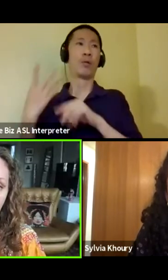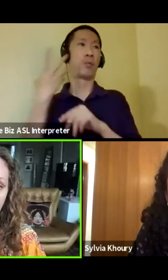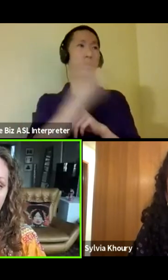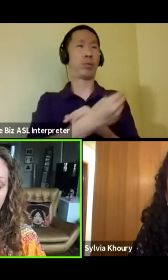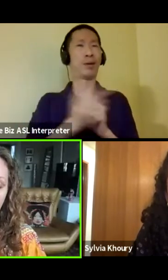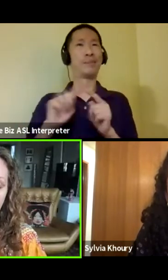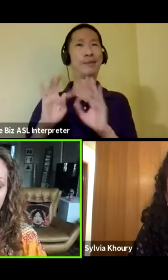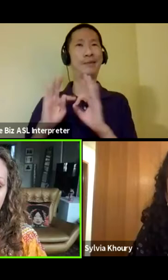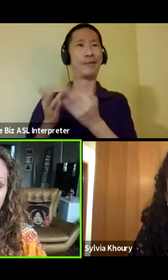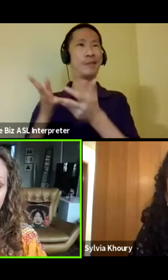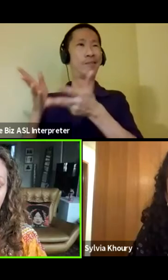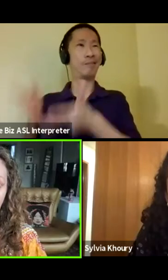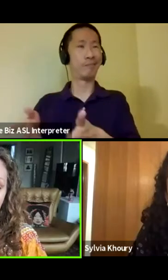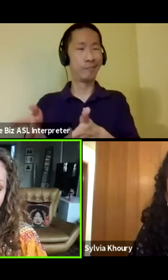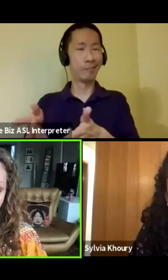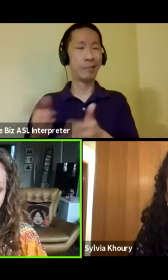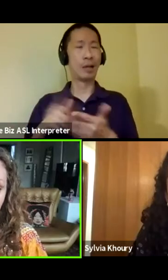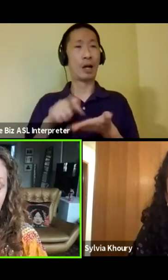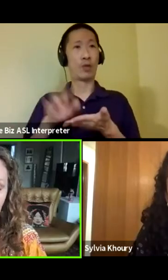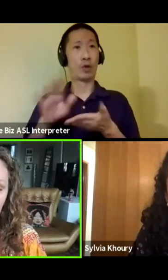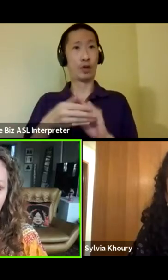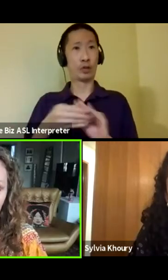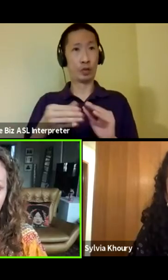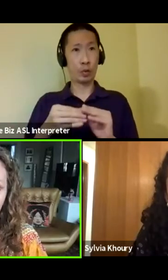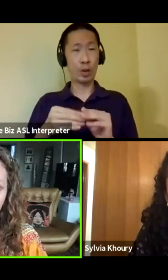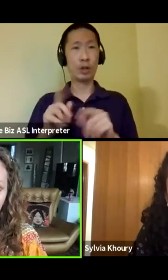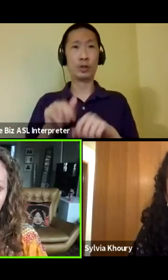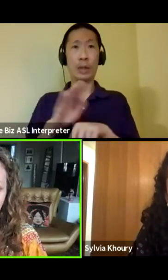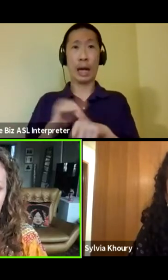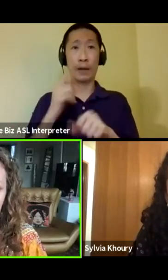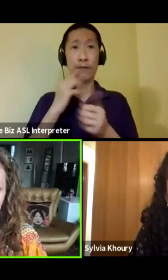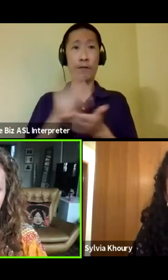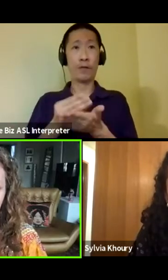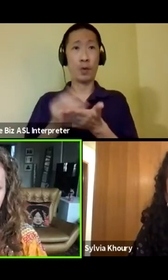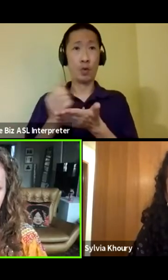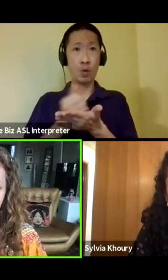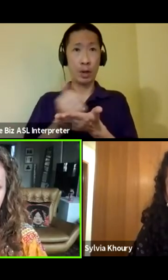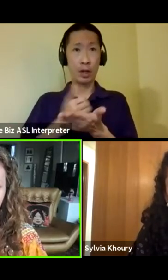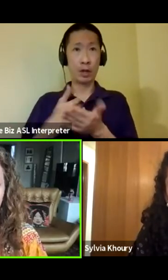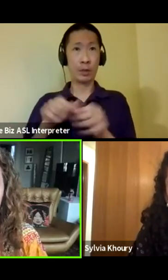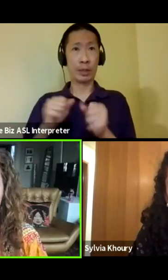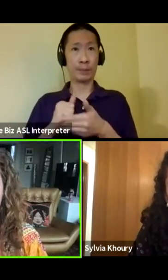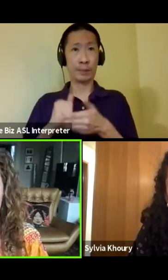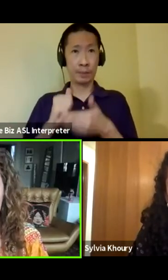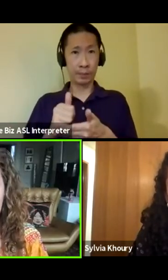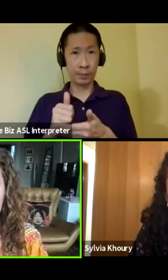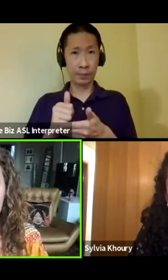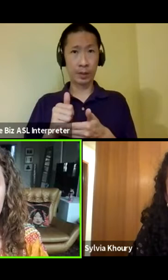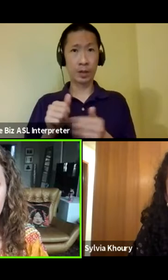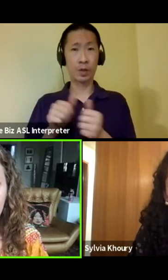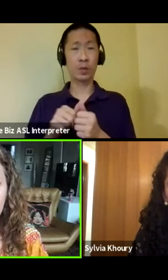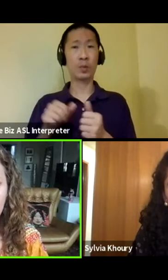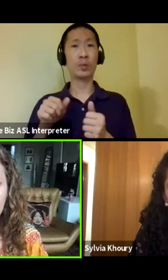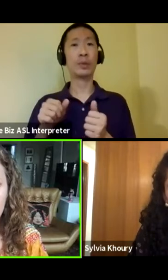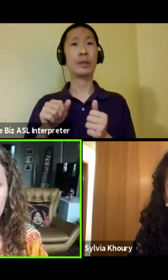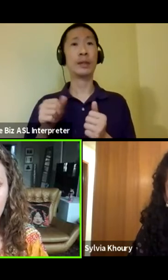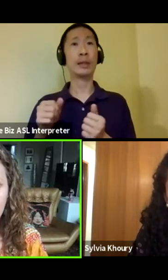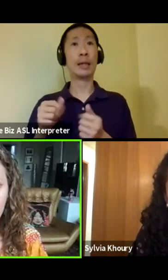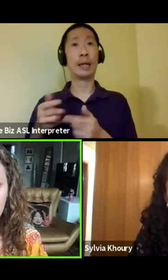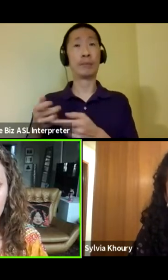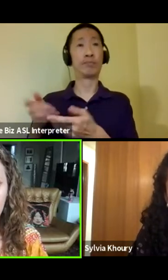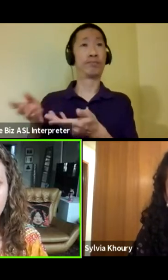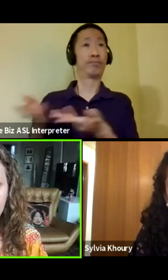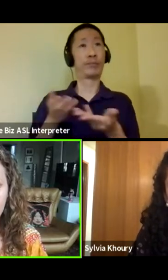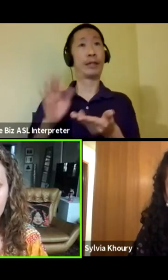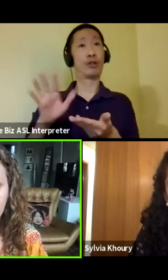call for donations so we can assist in getting her six children and